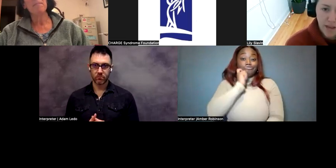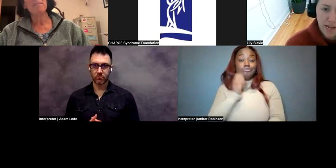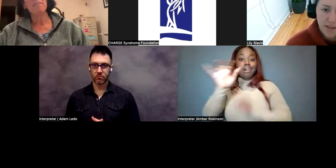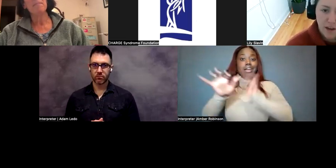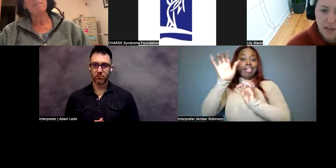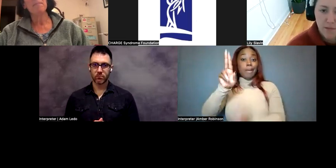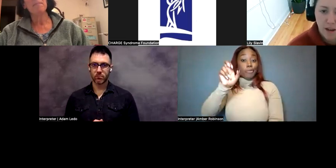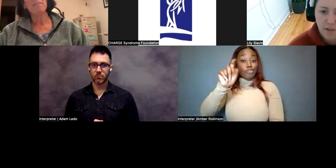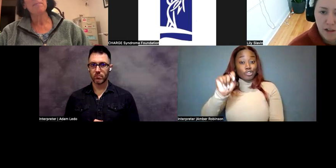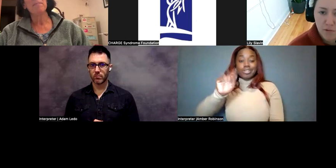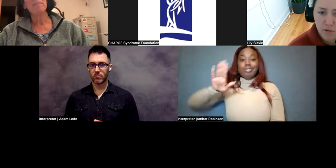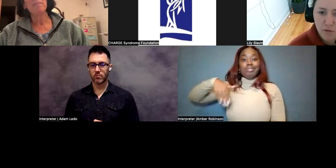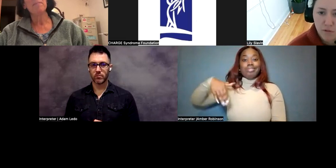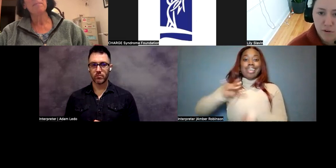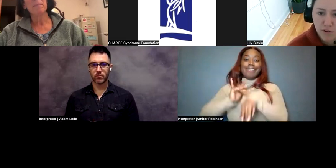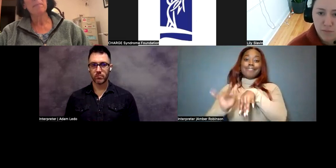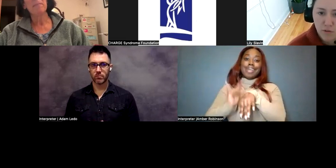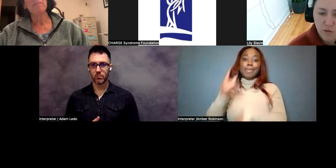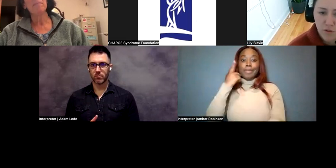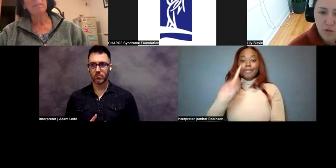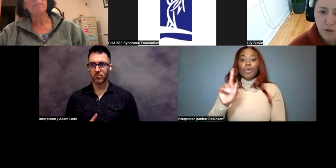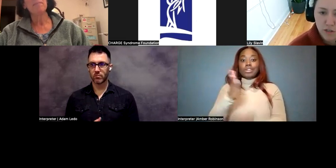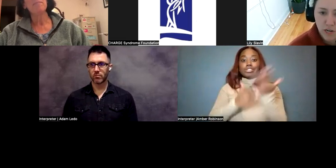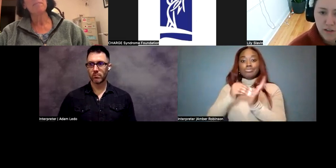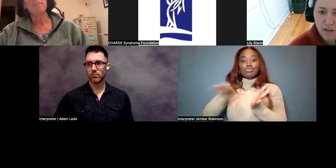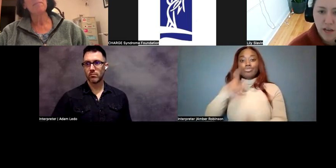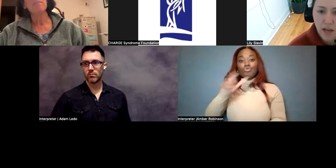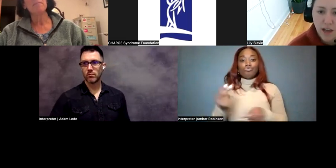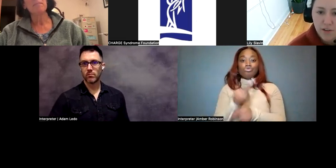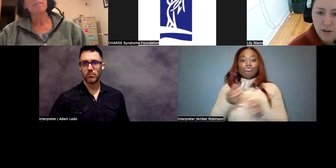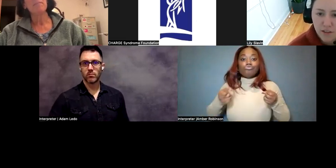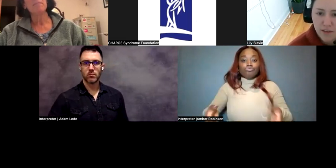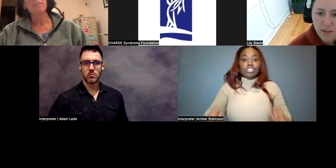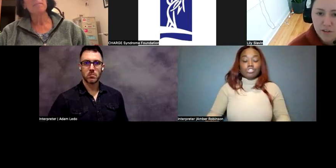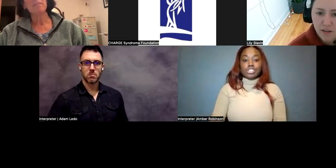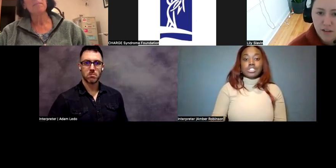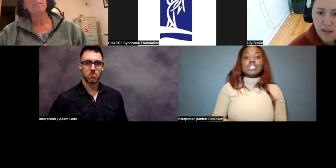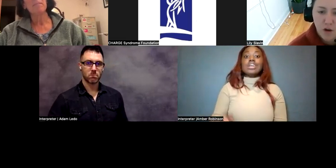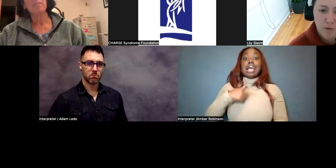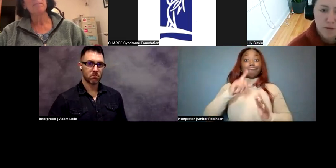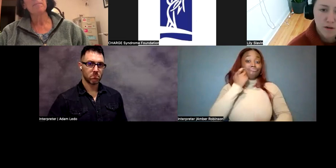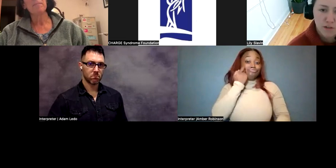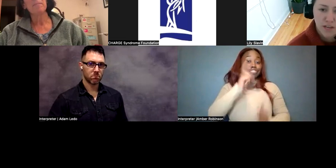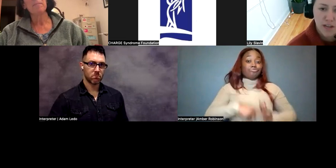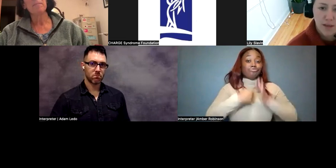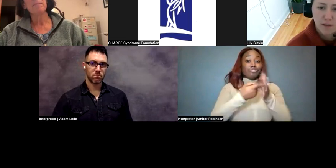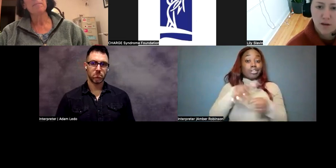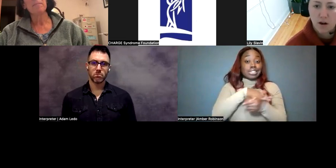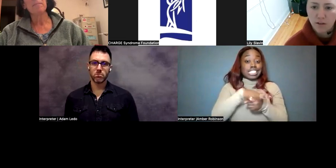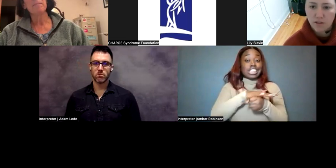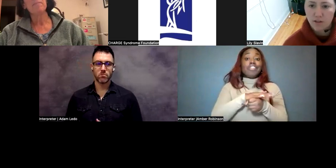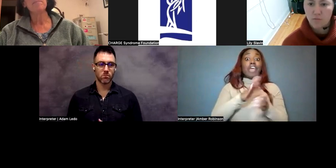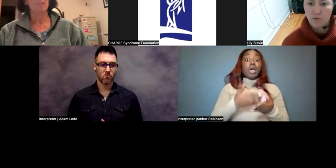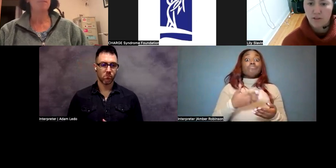and it has not yet been made available for some students who use wheelchairs. I just started in the district, and they're open to purchasing adapted